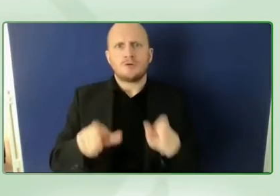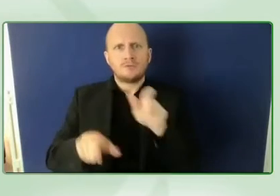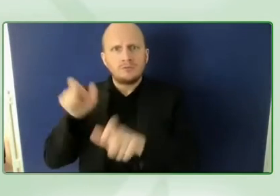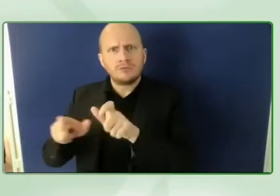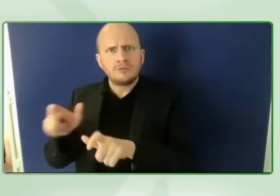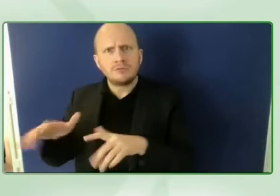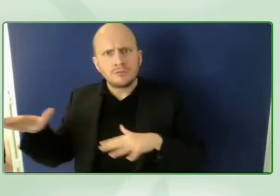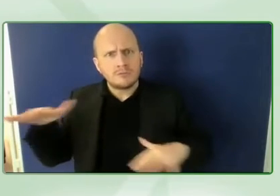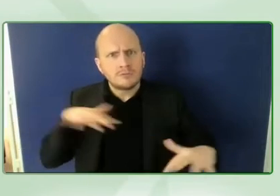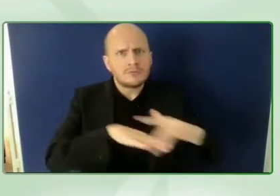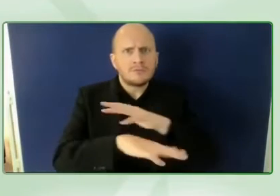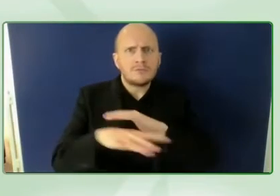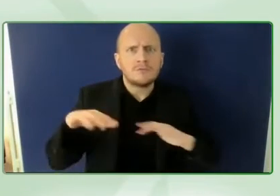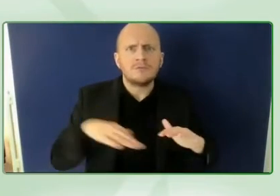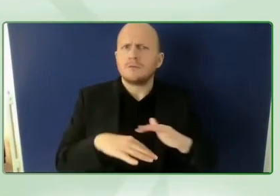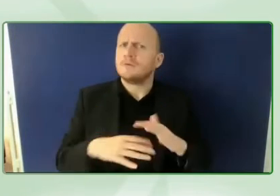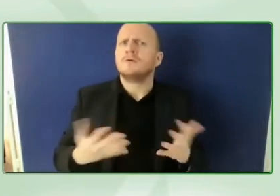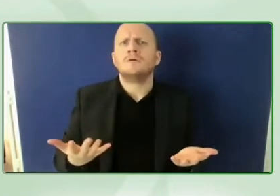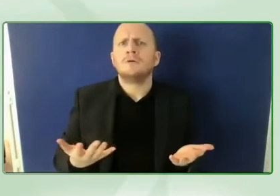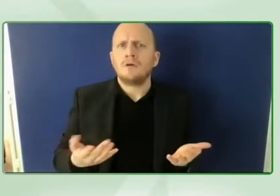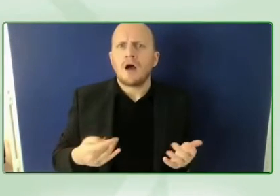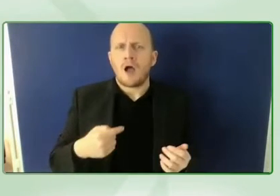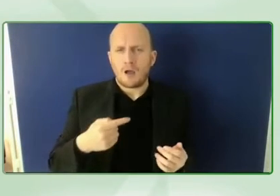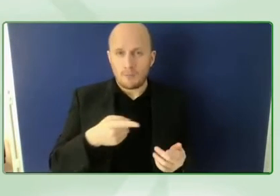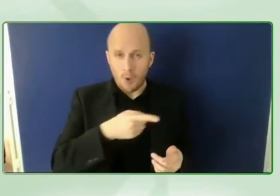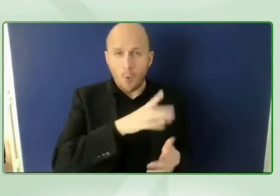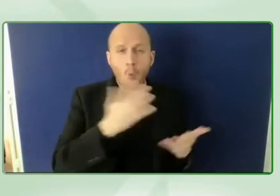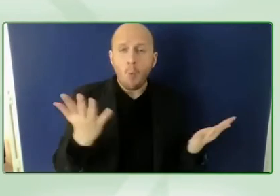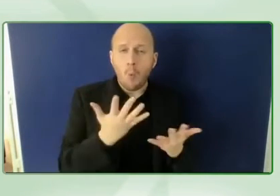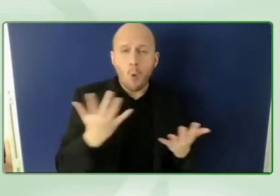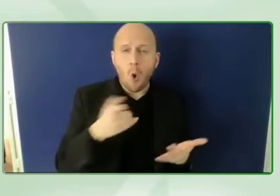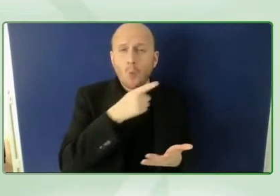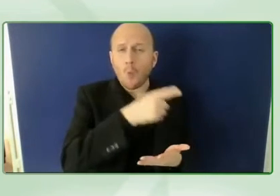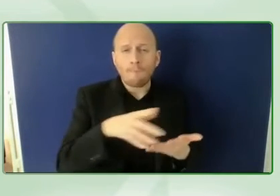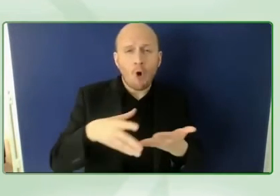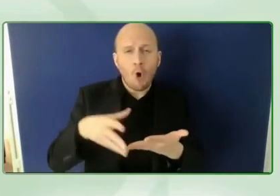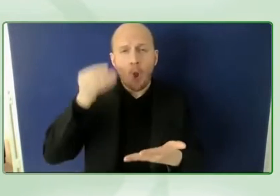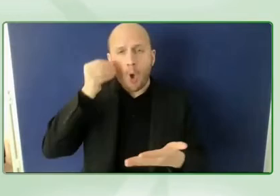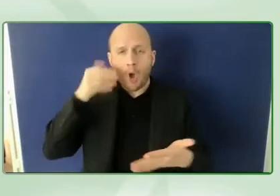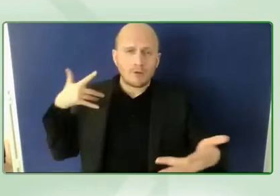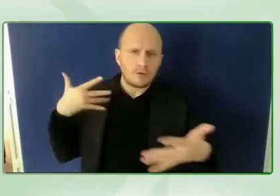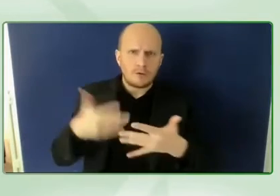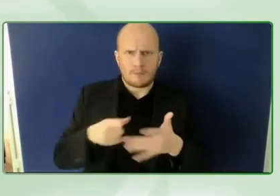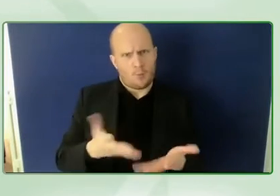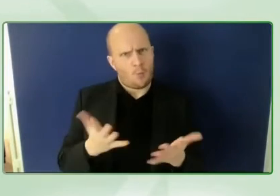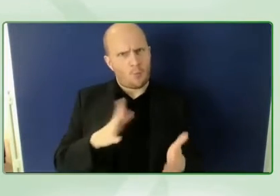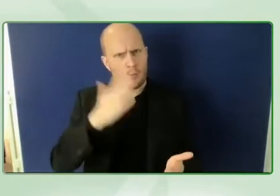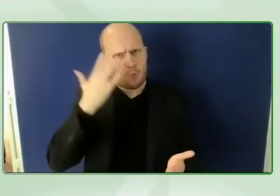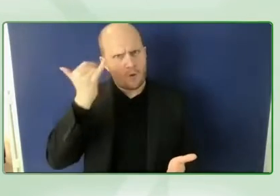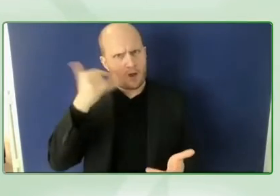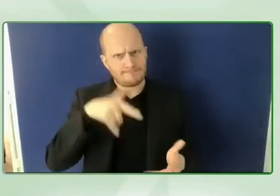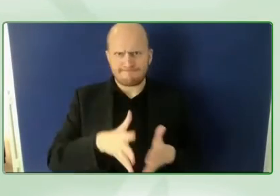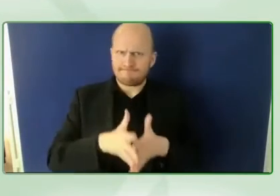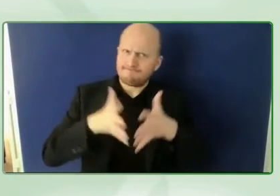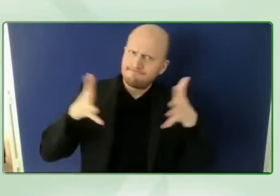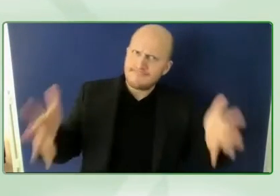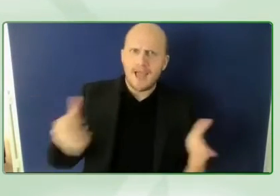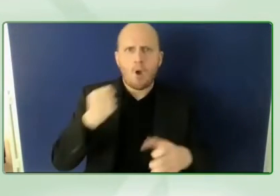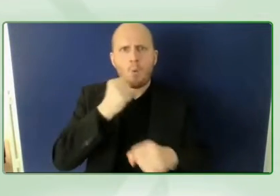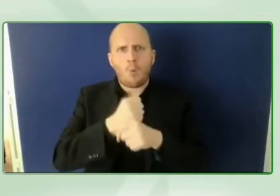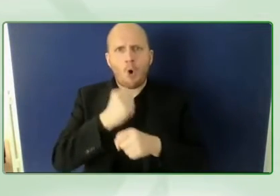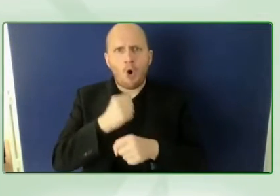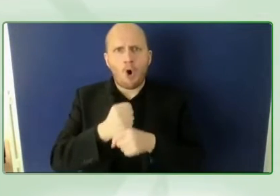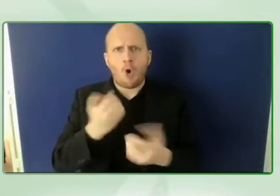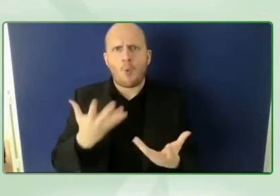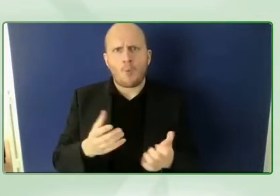would like to share having you know undertaken this colossal effort with this global campaign with dozens of global organizations being